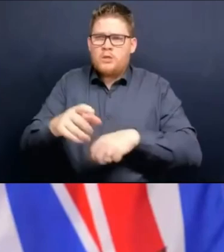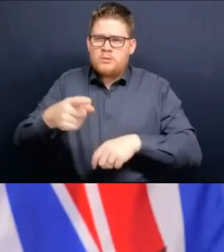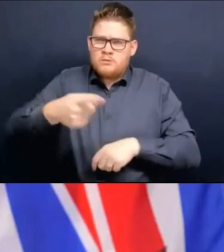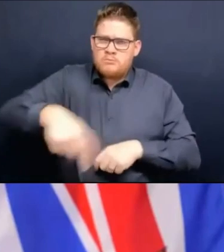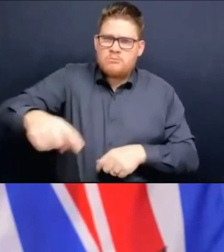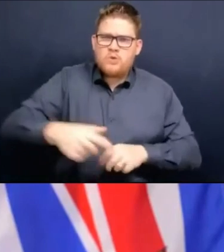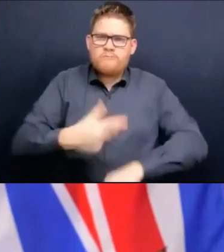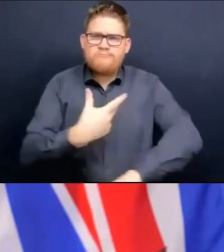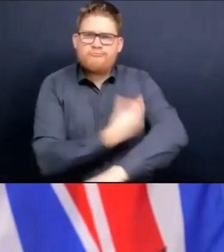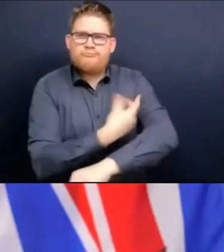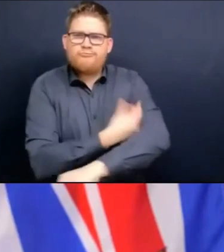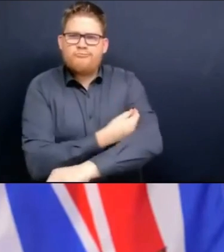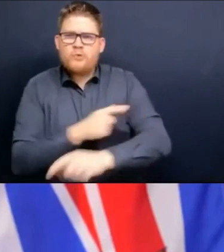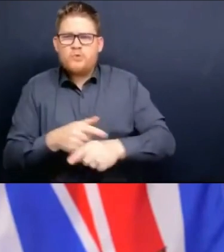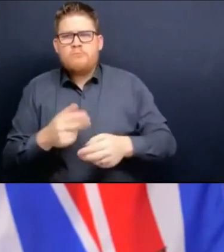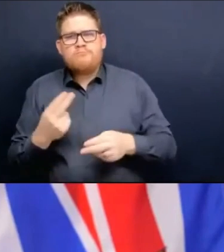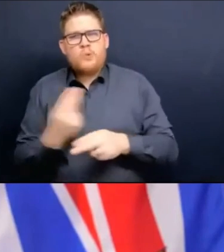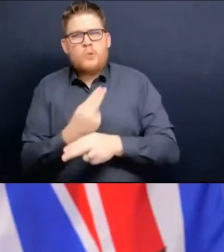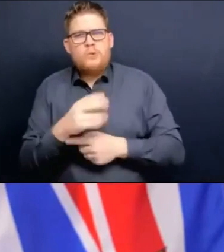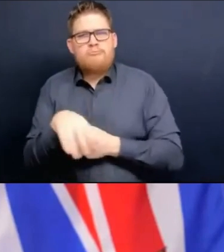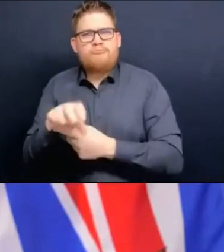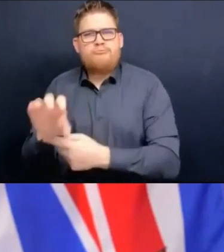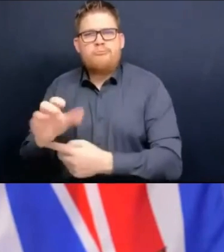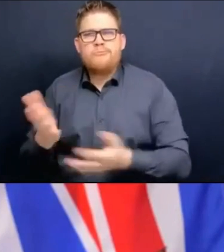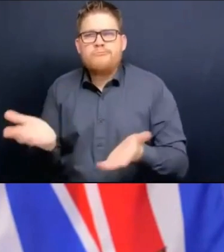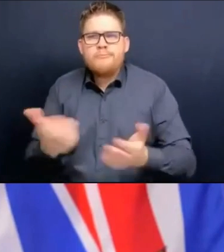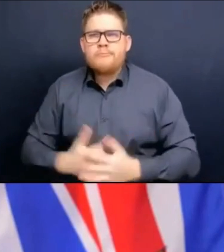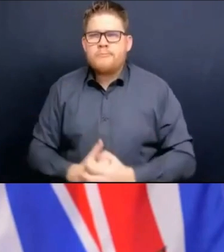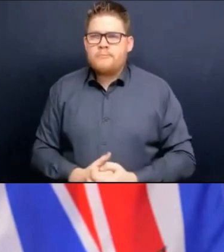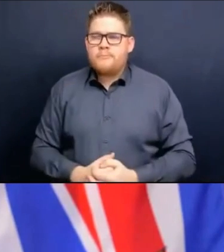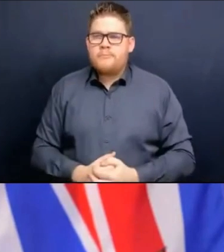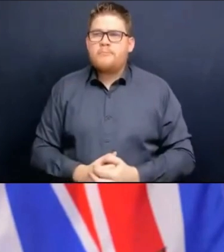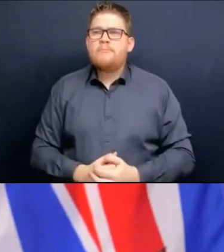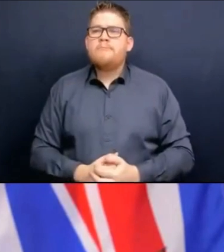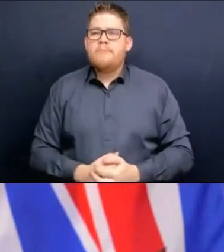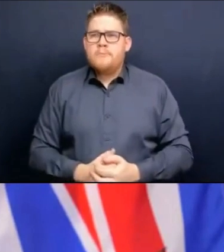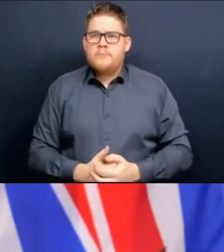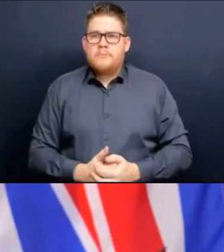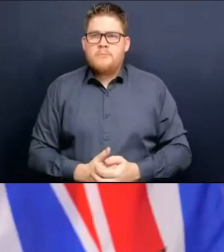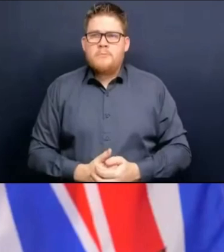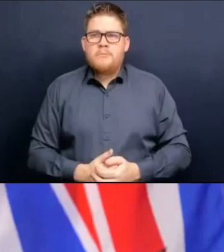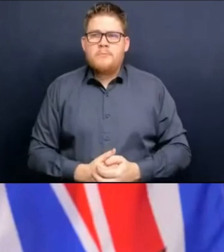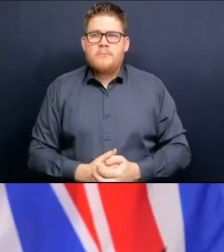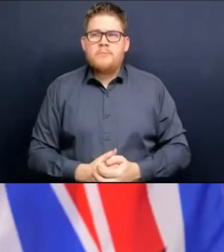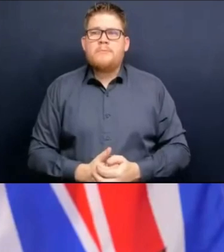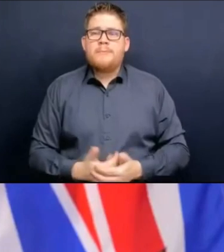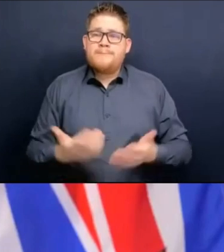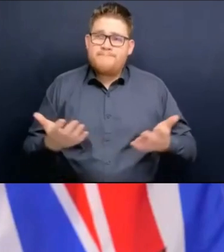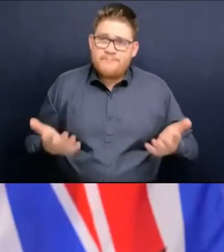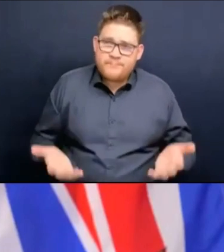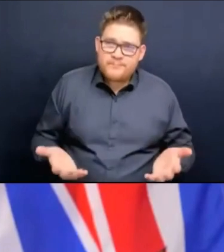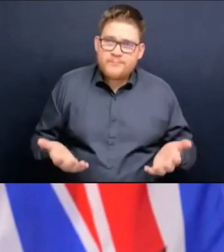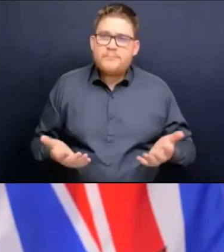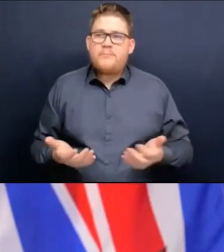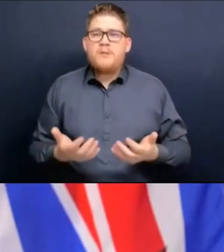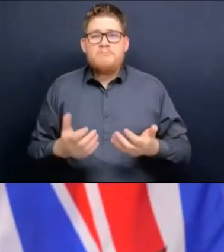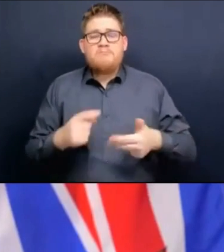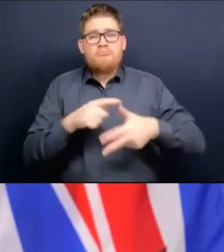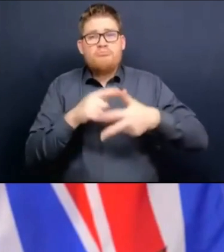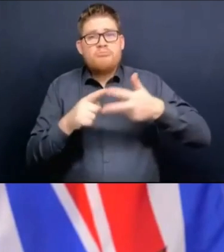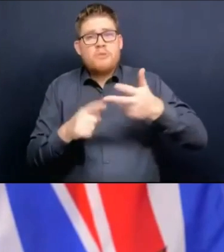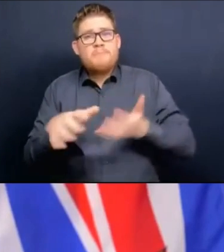of all of those variables. As you know, the vaccine card uptake in British Columbia was swift and it was overwhelming.